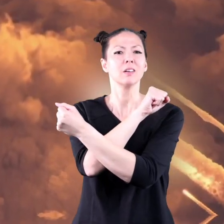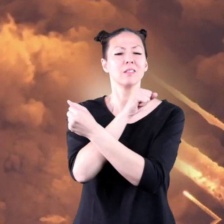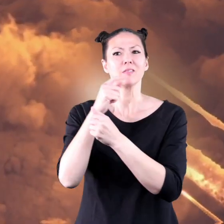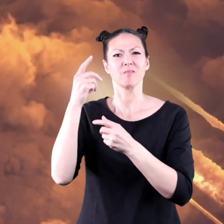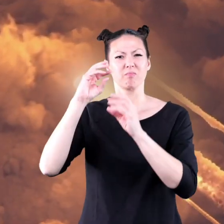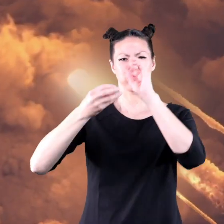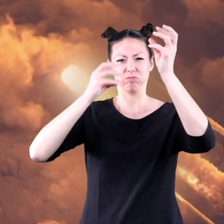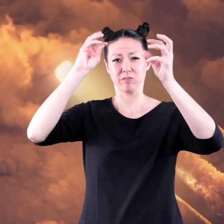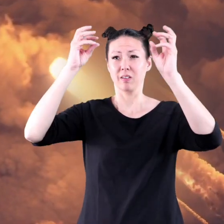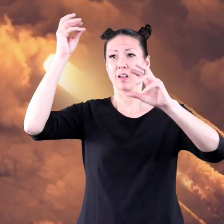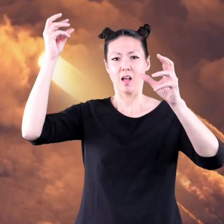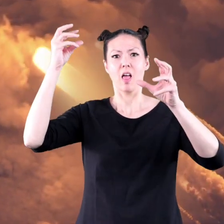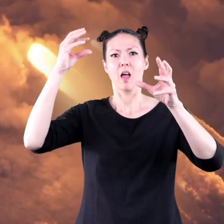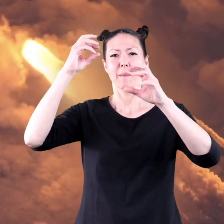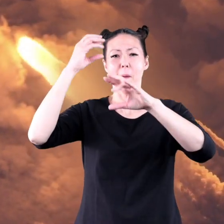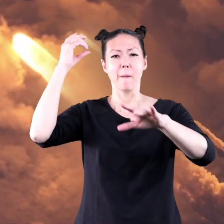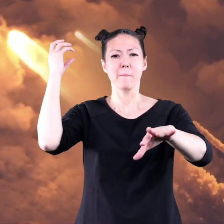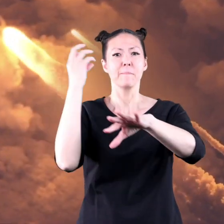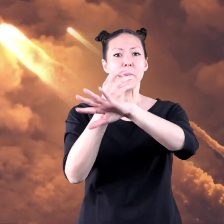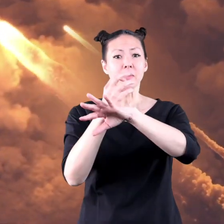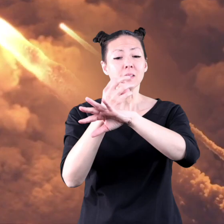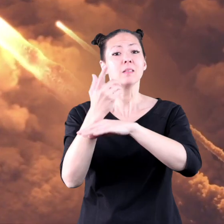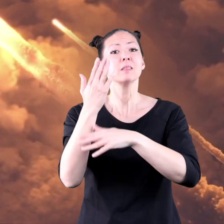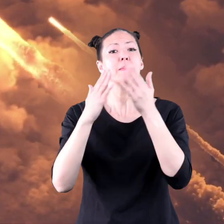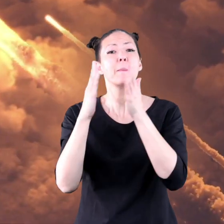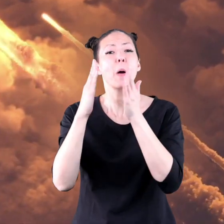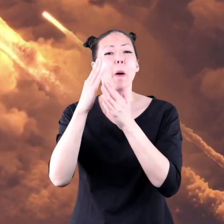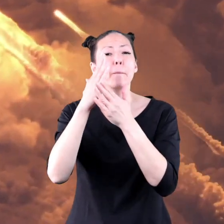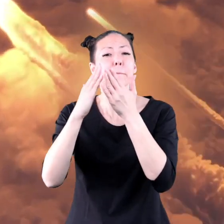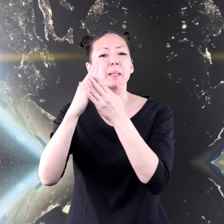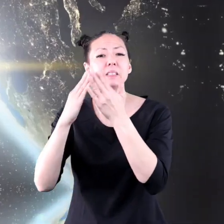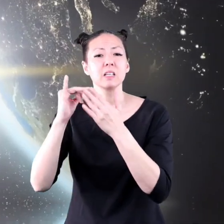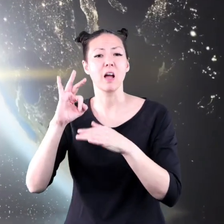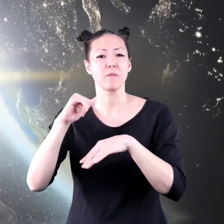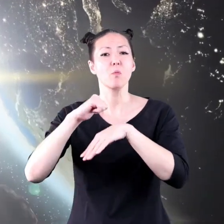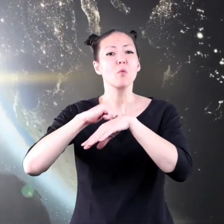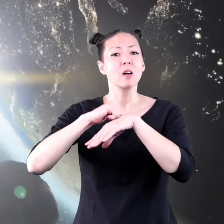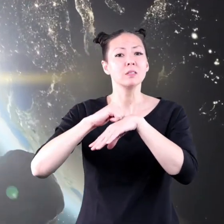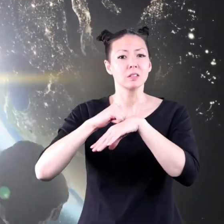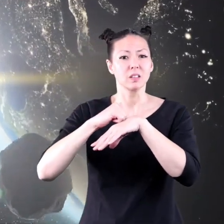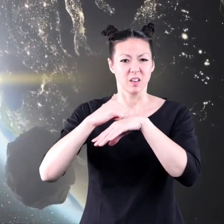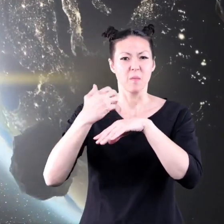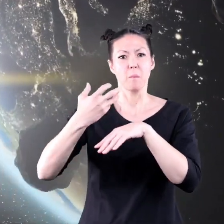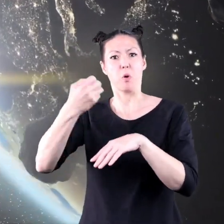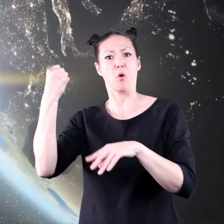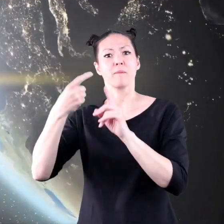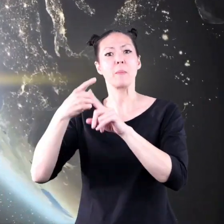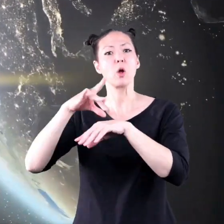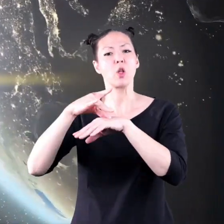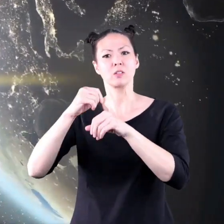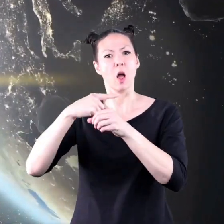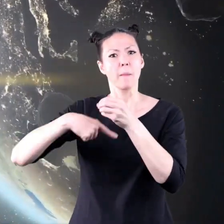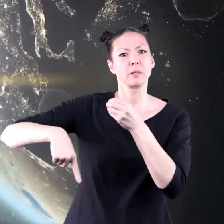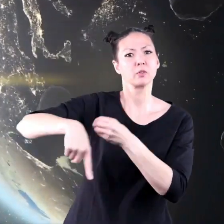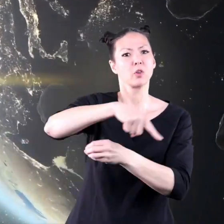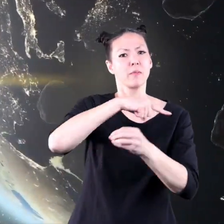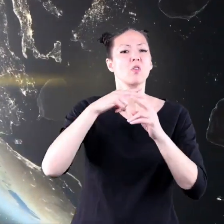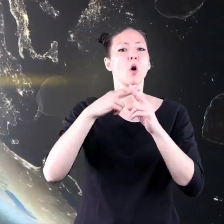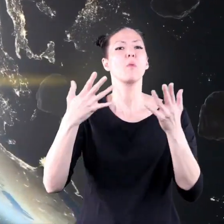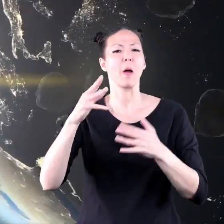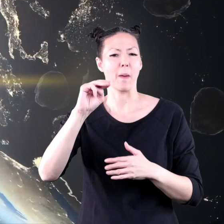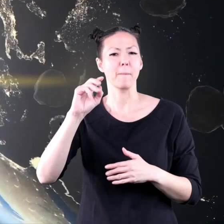can also form from the debris left behind a comet. When these small pieces of rock are pulled into Earth's